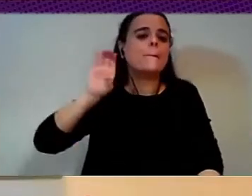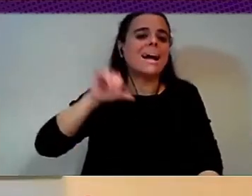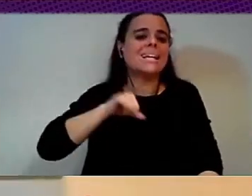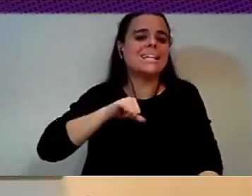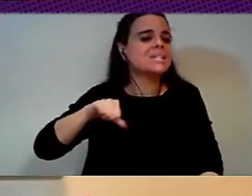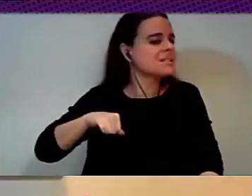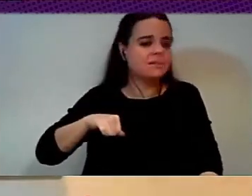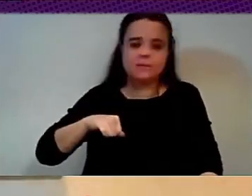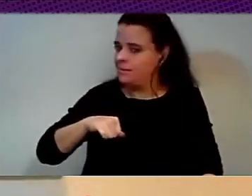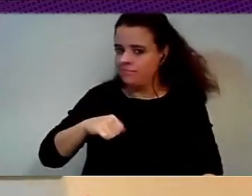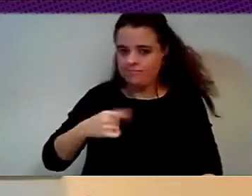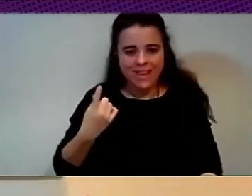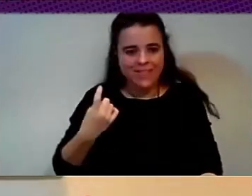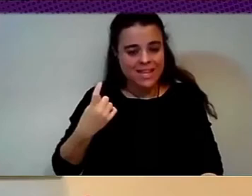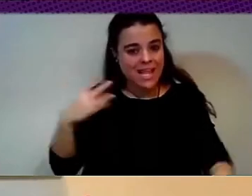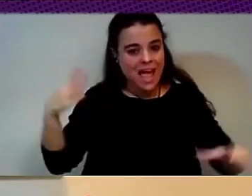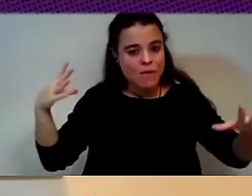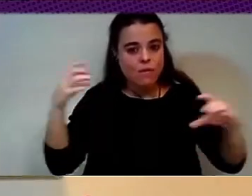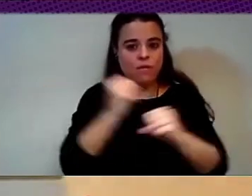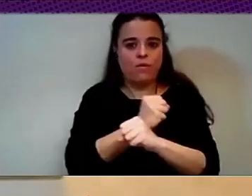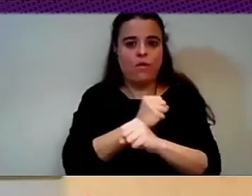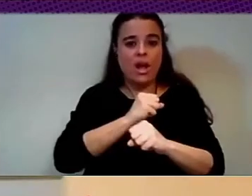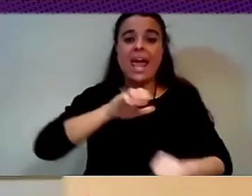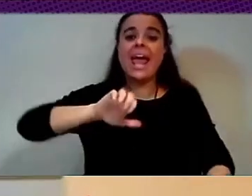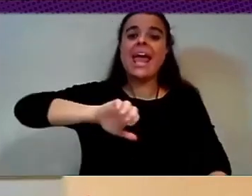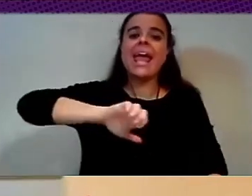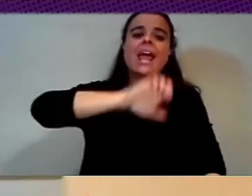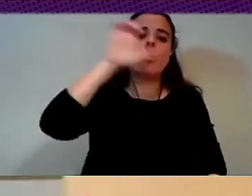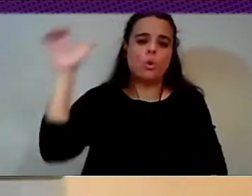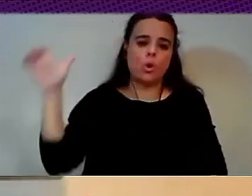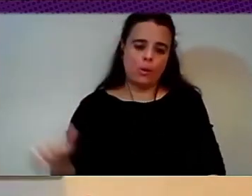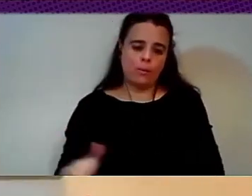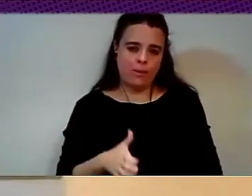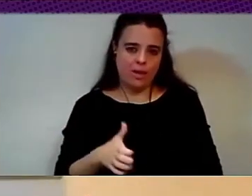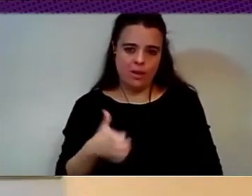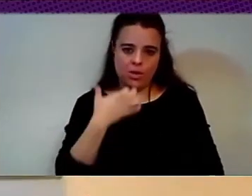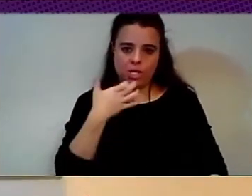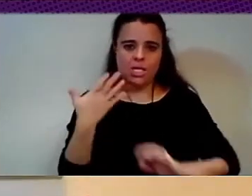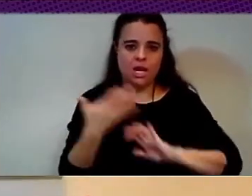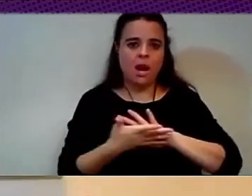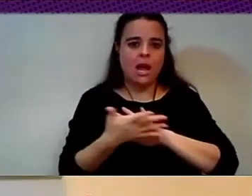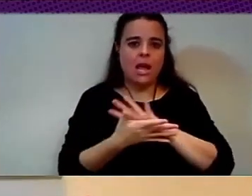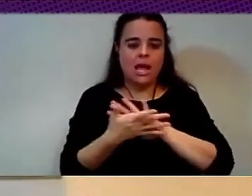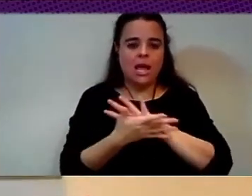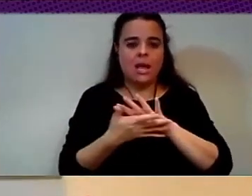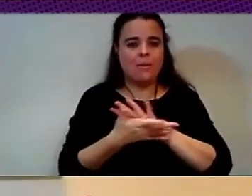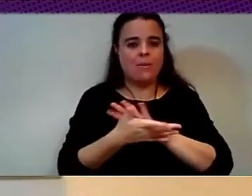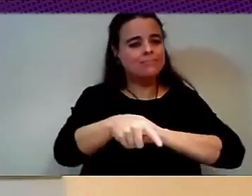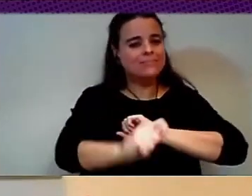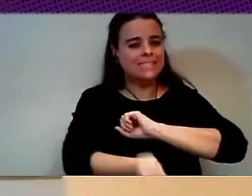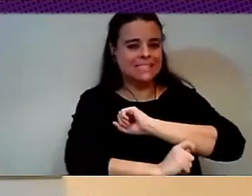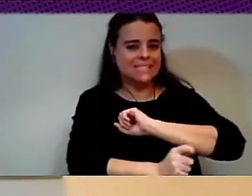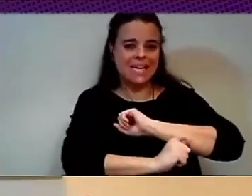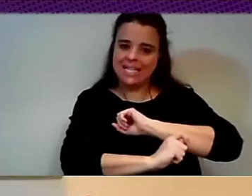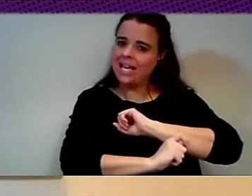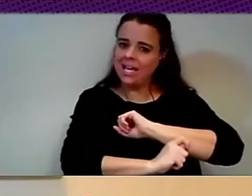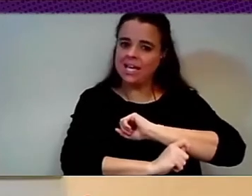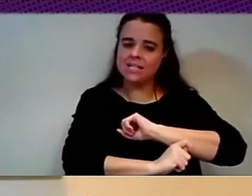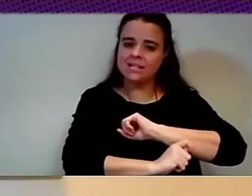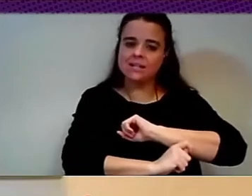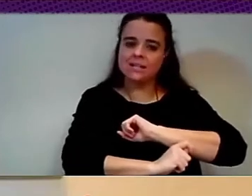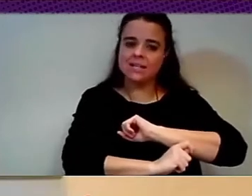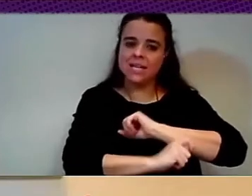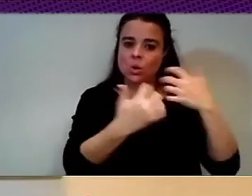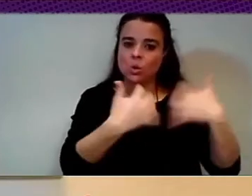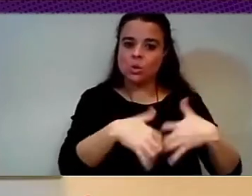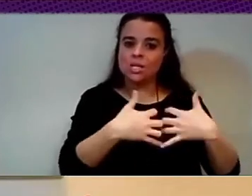in industrial strategy, but also in finding a new regulatory framework and also in reclaiming